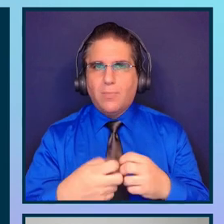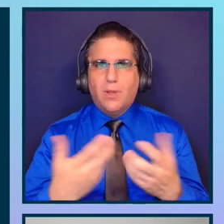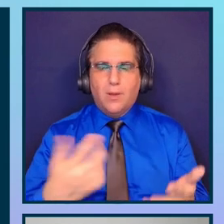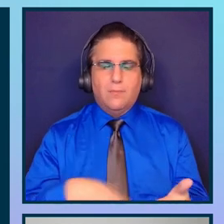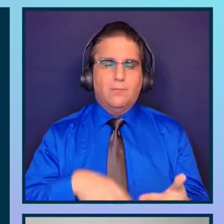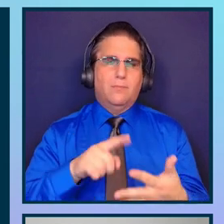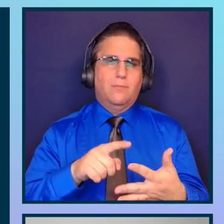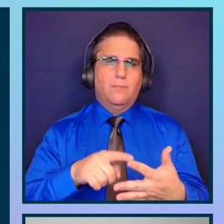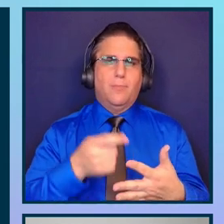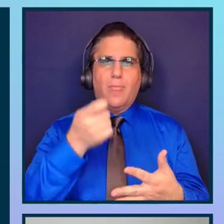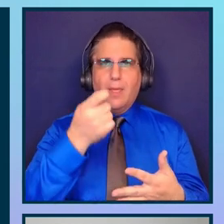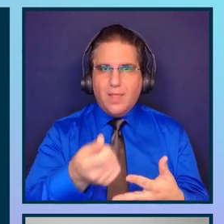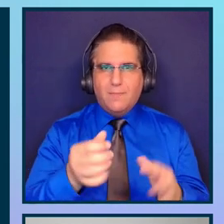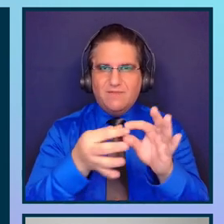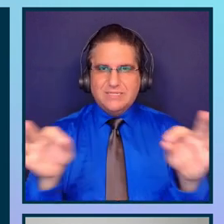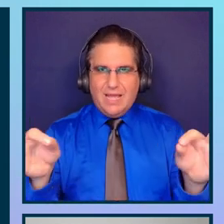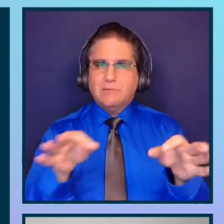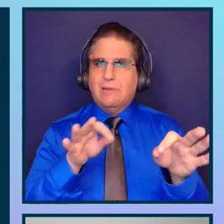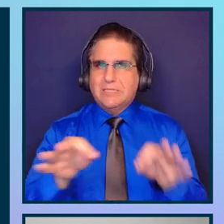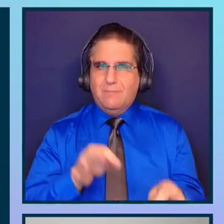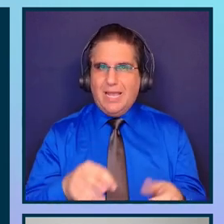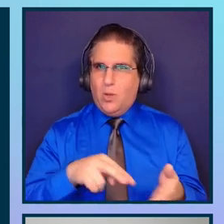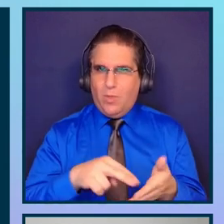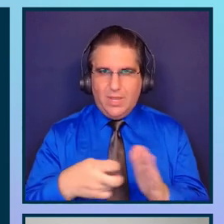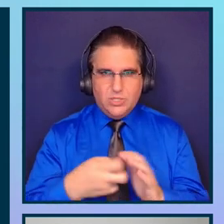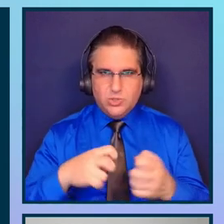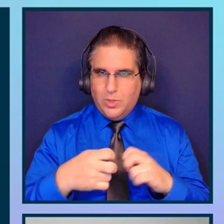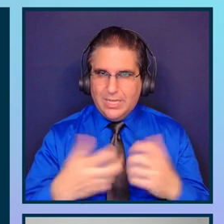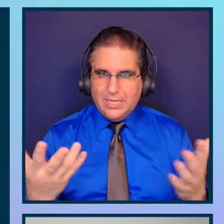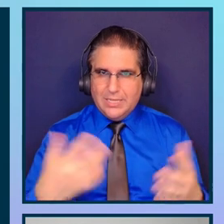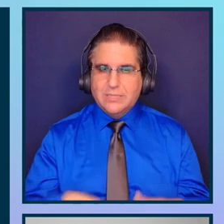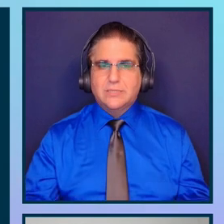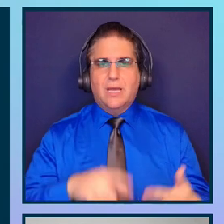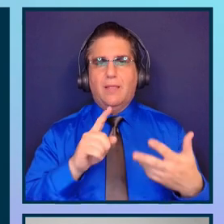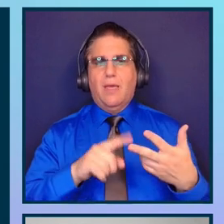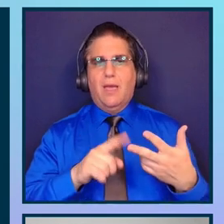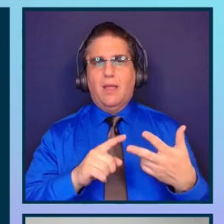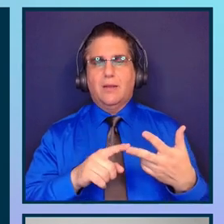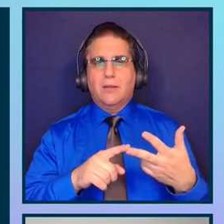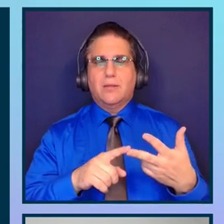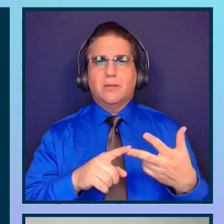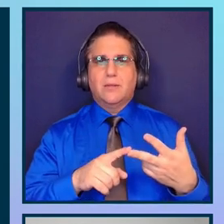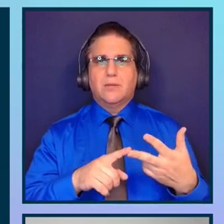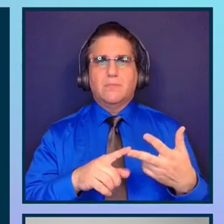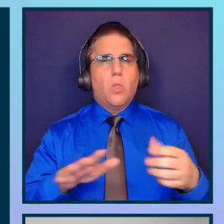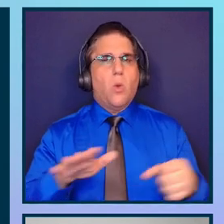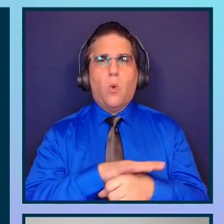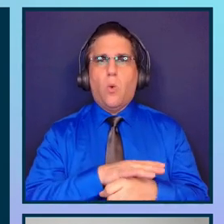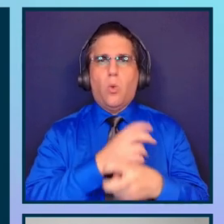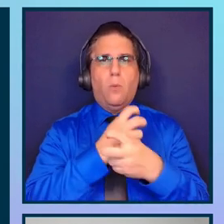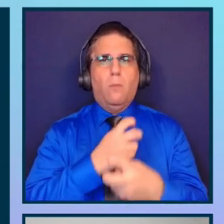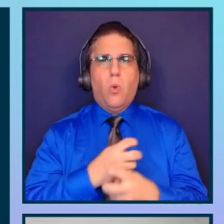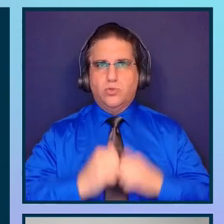a bit of text explaining what the issue is, and the whole DOM structure until